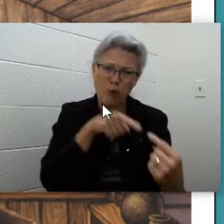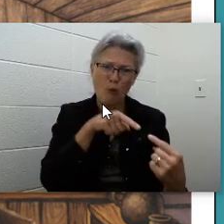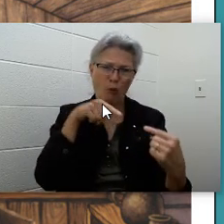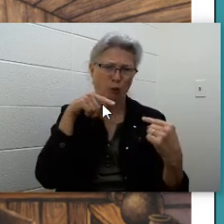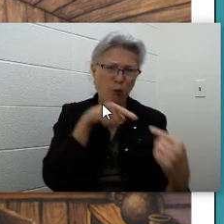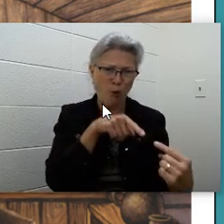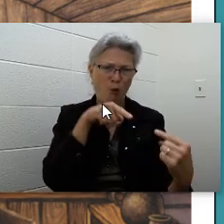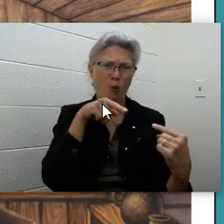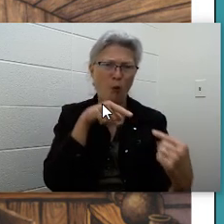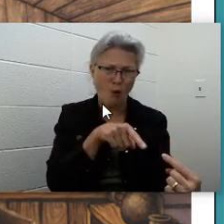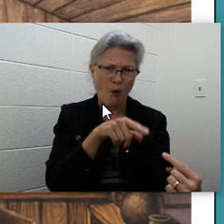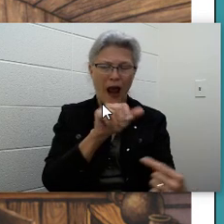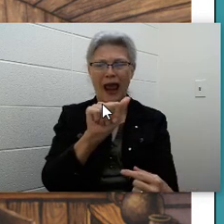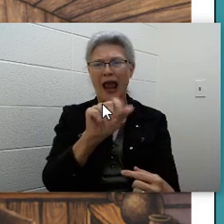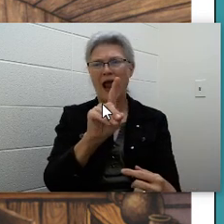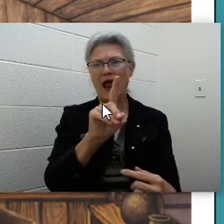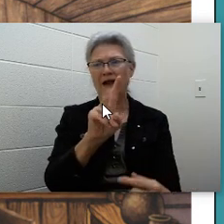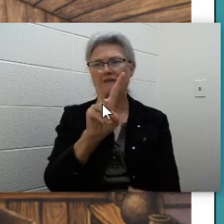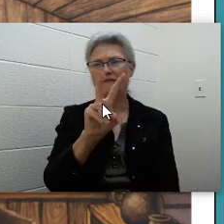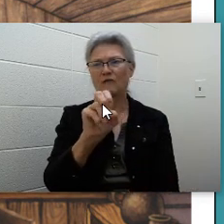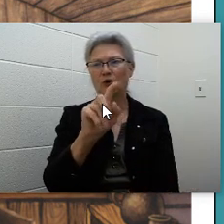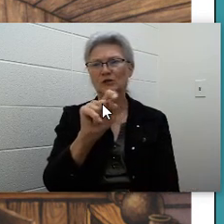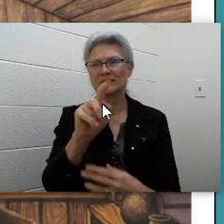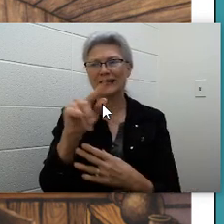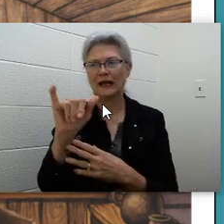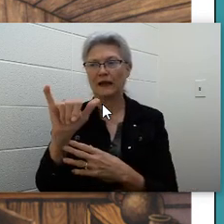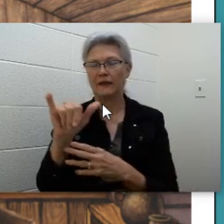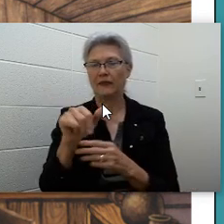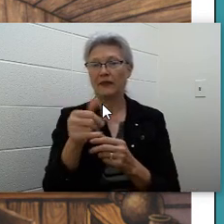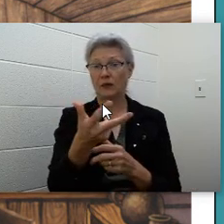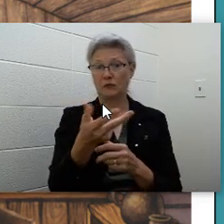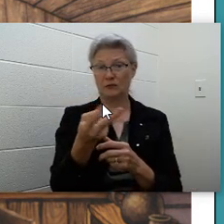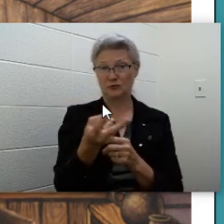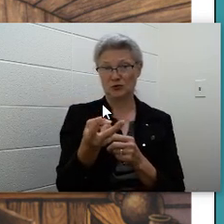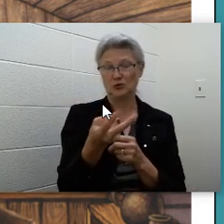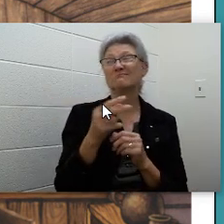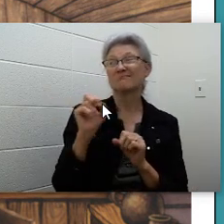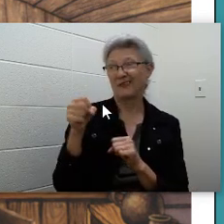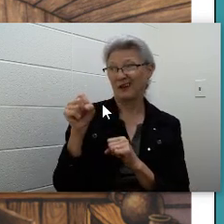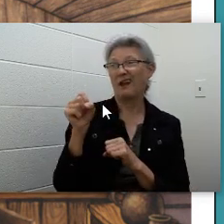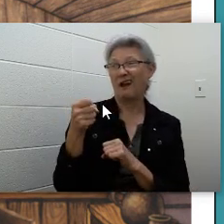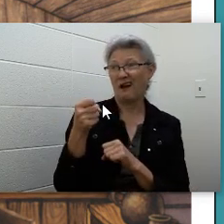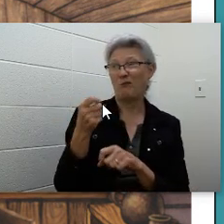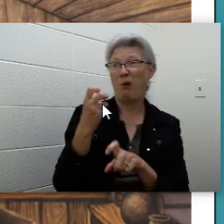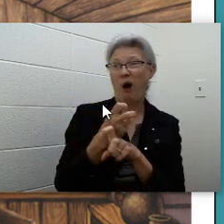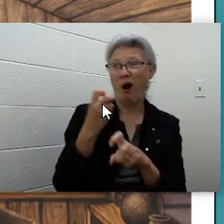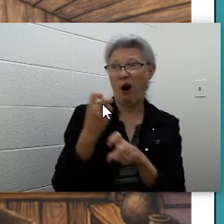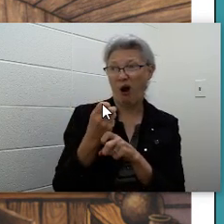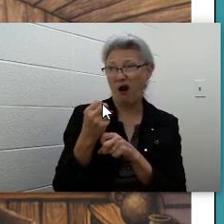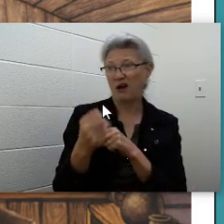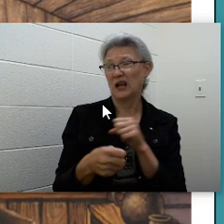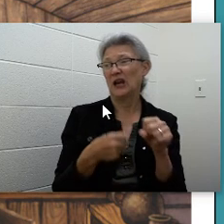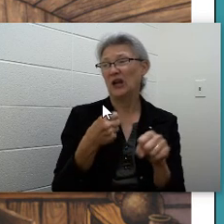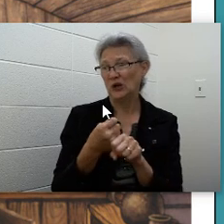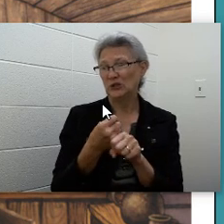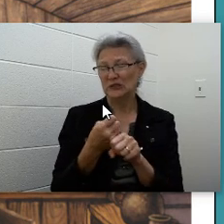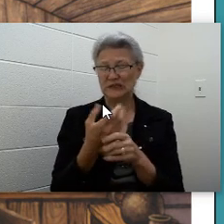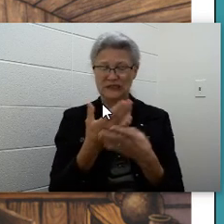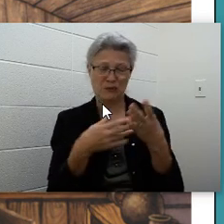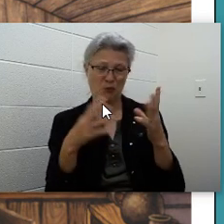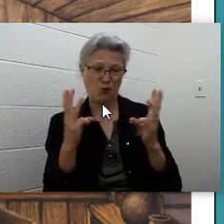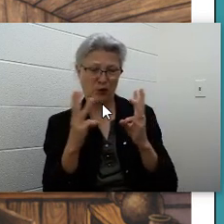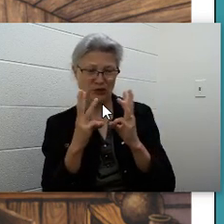it. The others nodded, thinking of the hard years. There had been winters when people